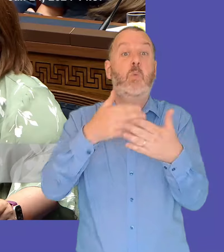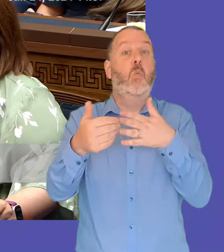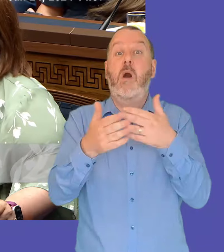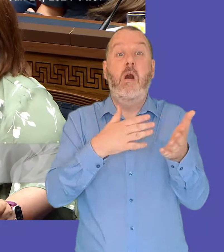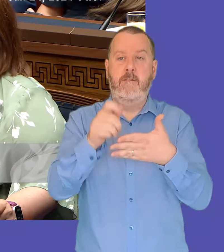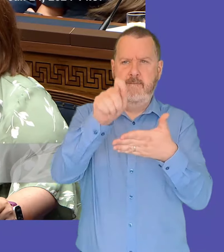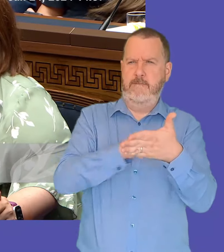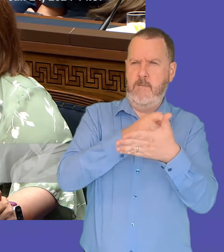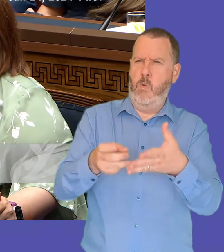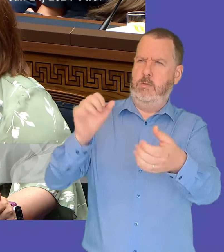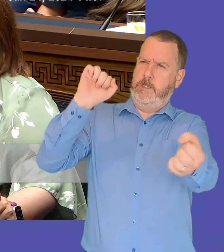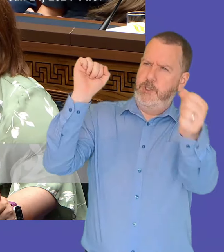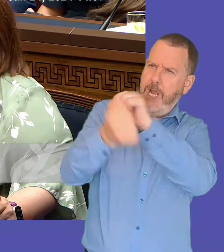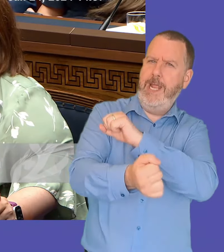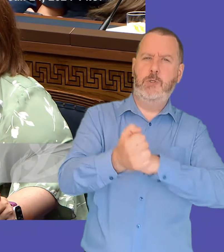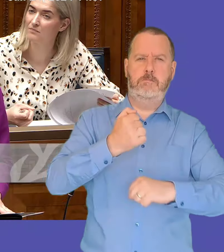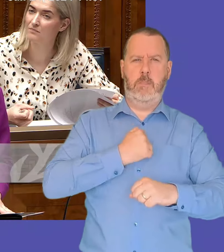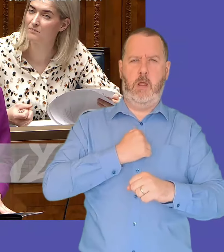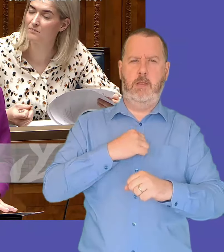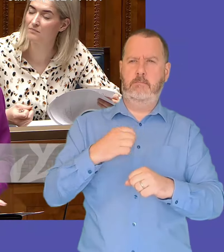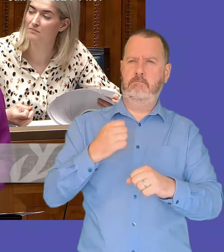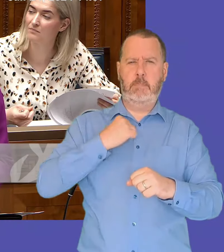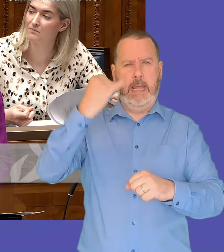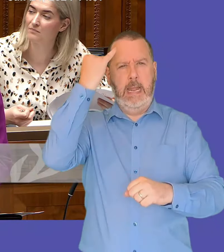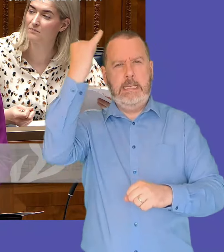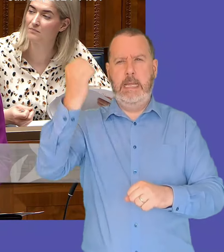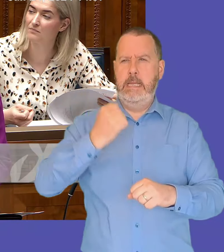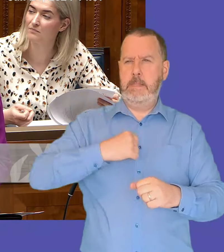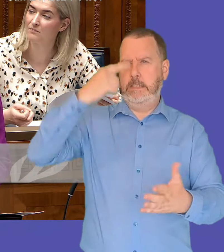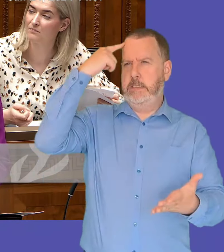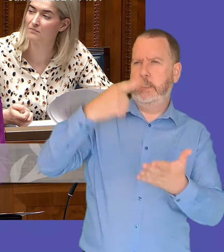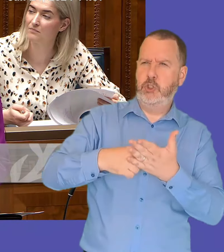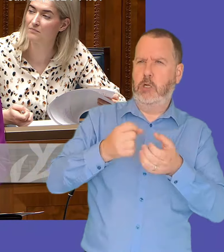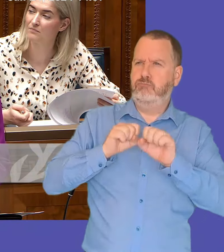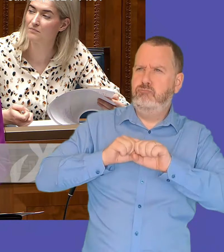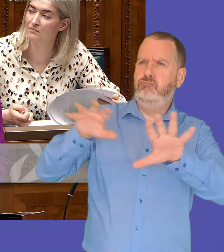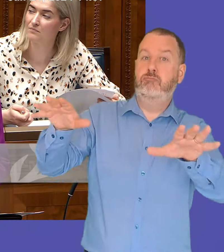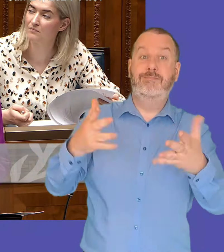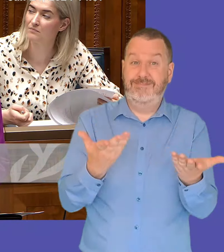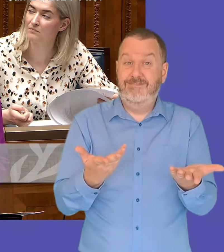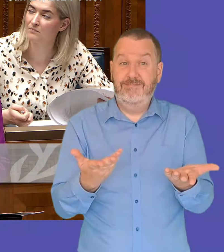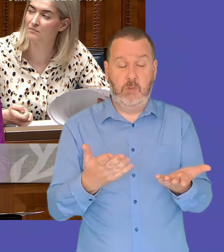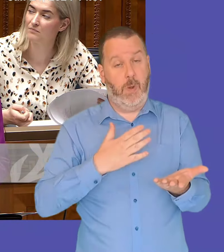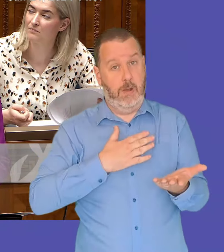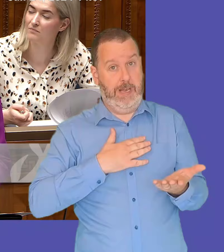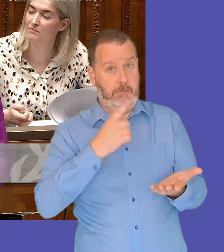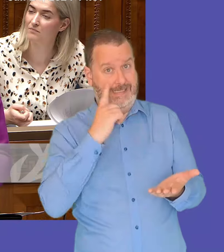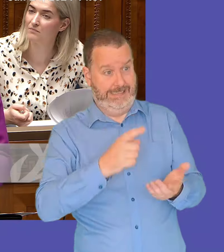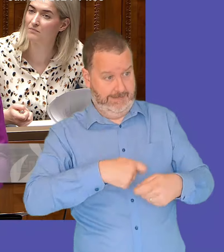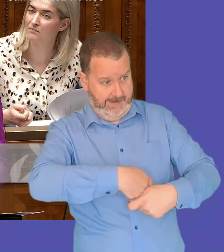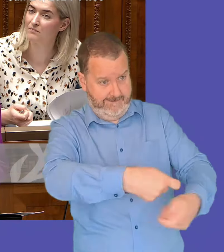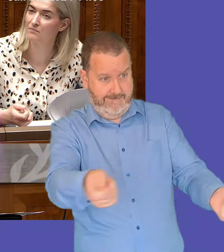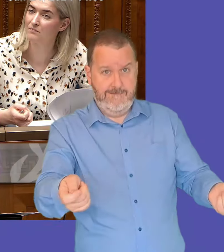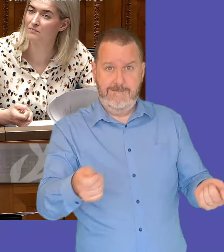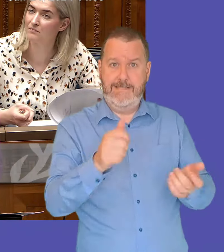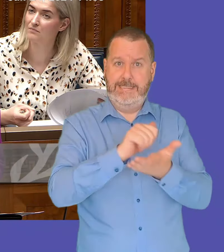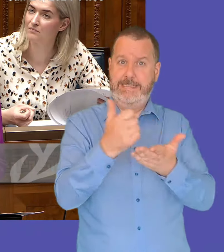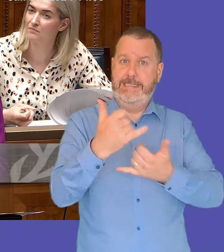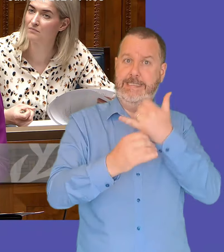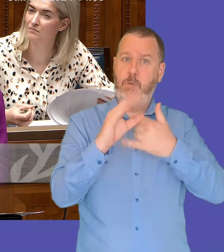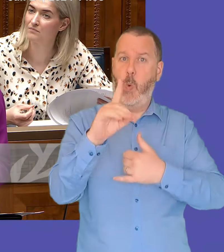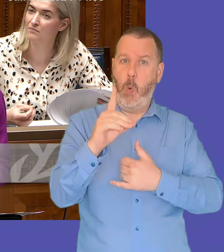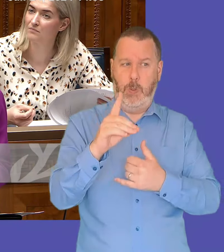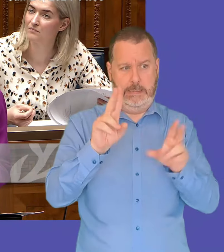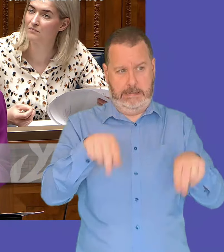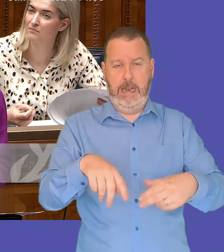getting the opportunity to have your say in something so i would absolutely concur that that's something that i would like to see extended i know on a party political basis that's